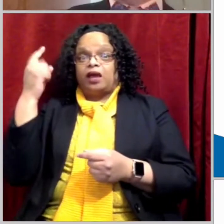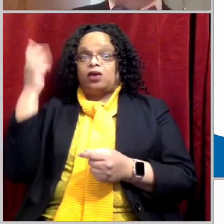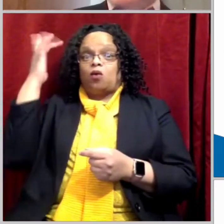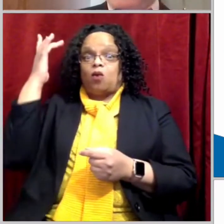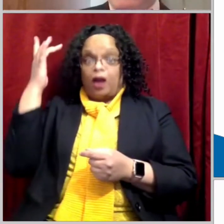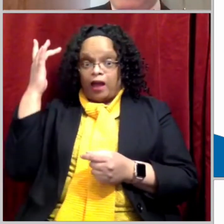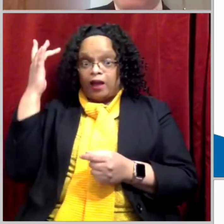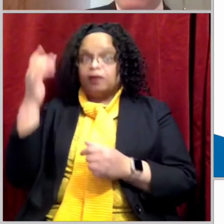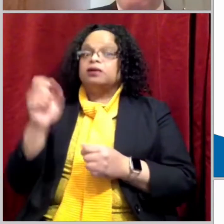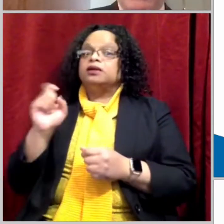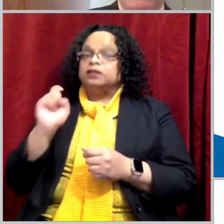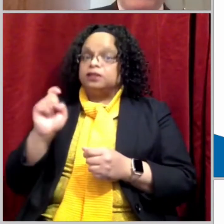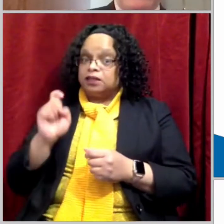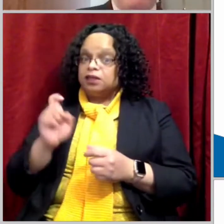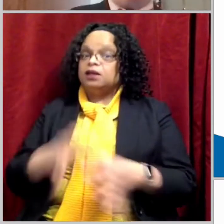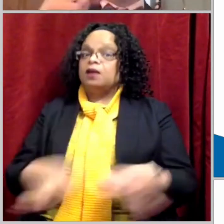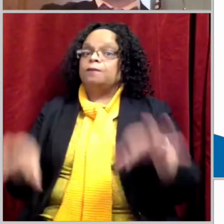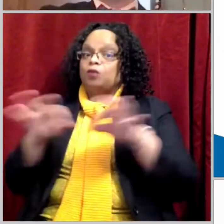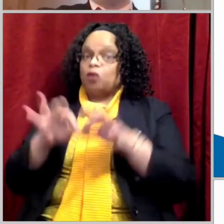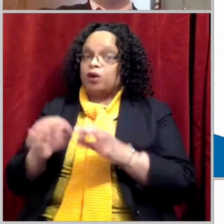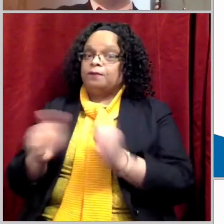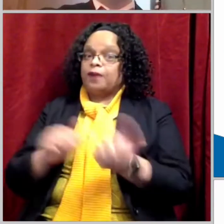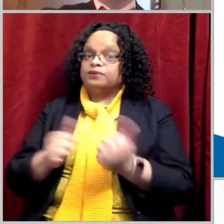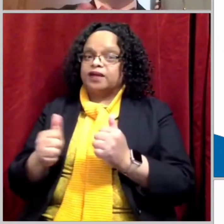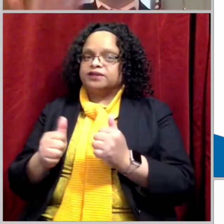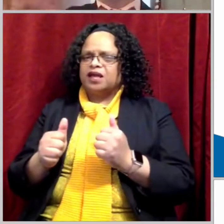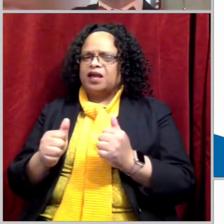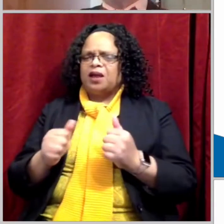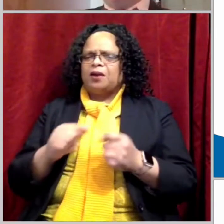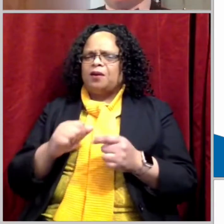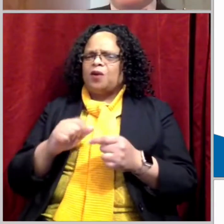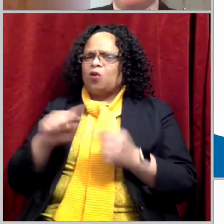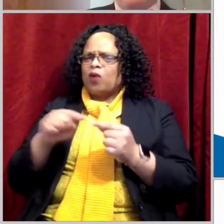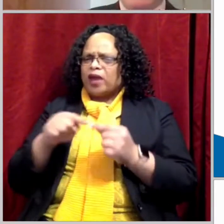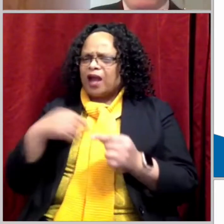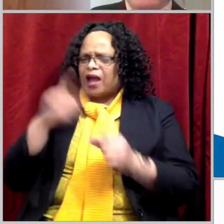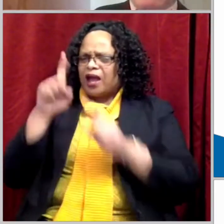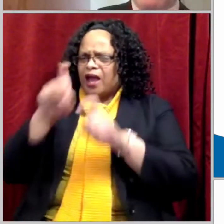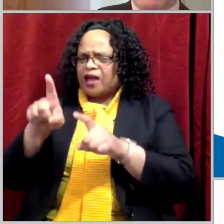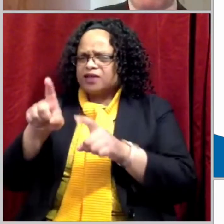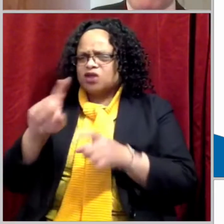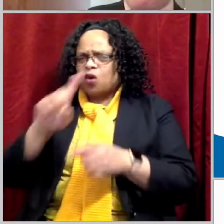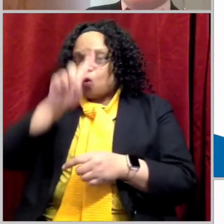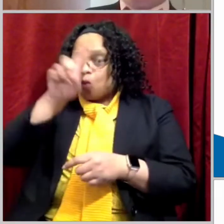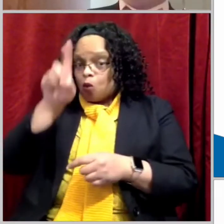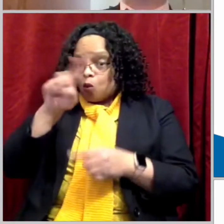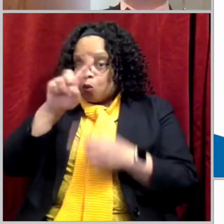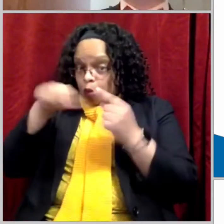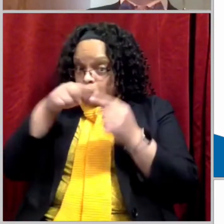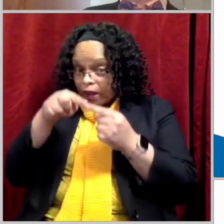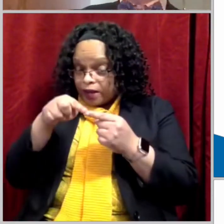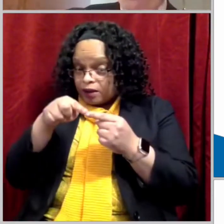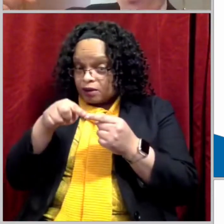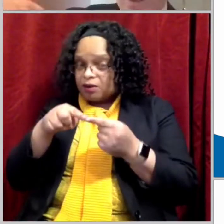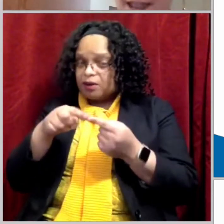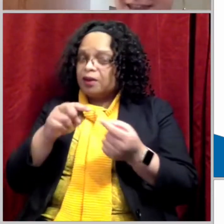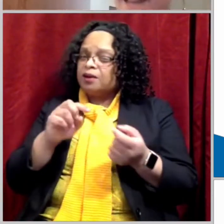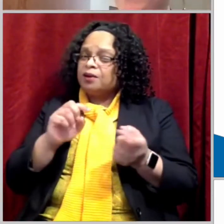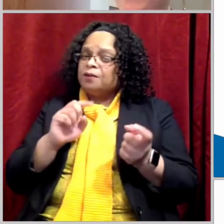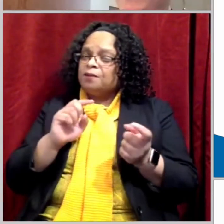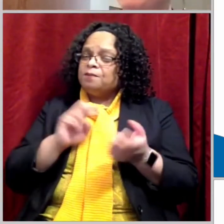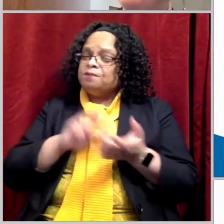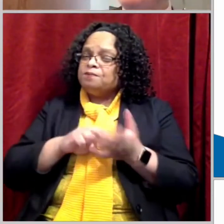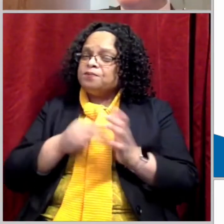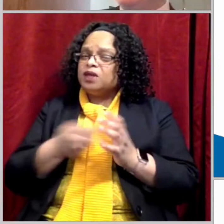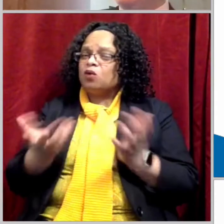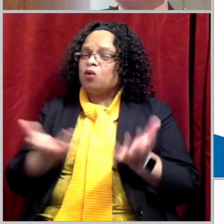needed to take the plunge. But this when is a little different. I'm talking about what happened when